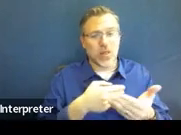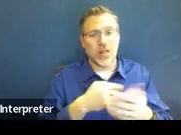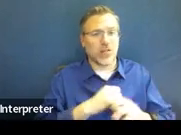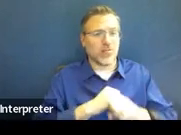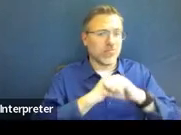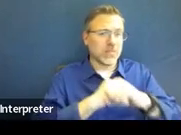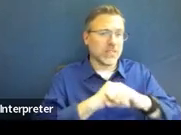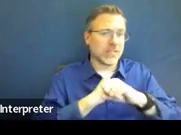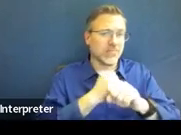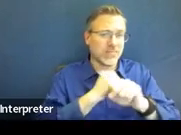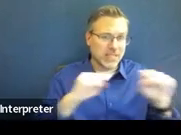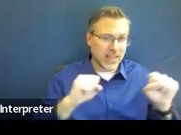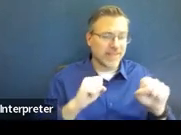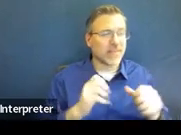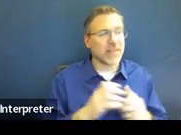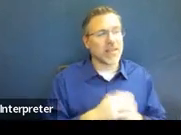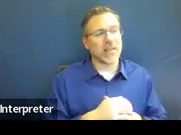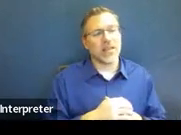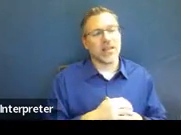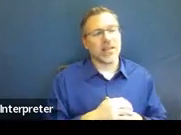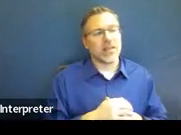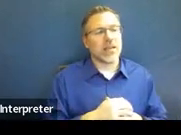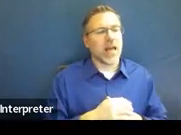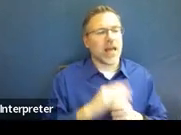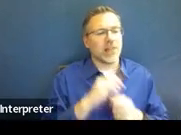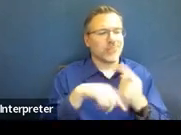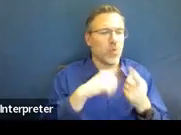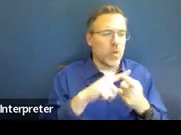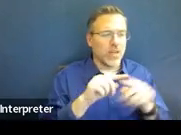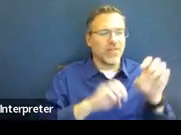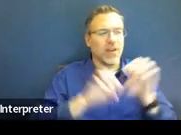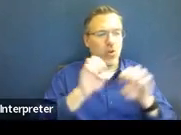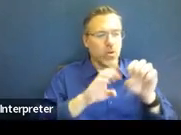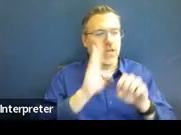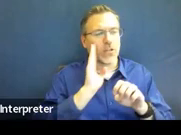a reevaluation that was coming up and other things.